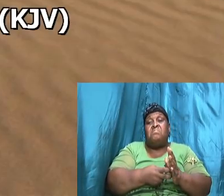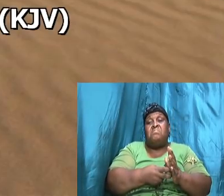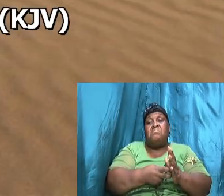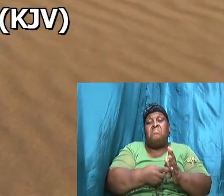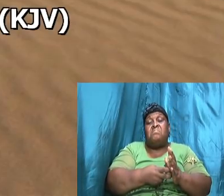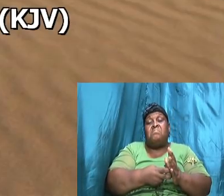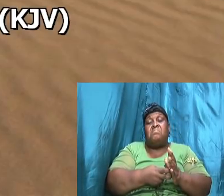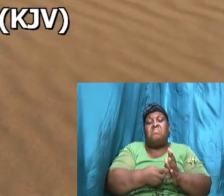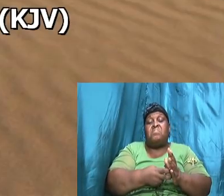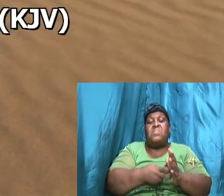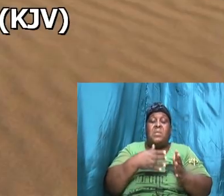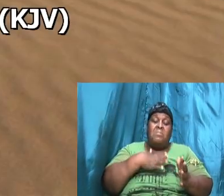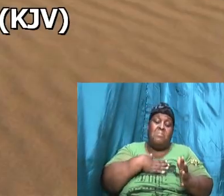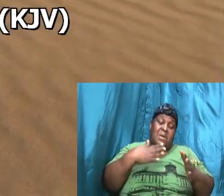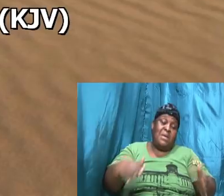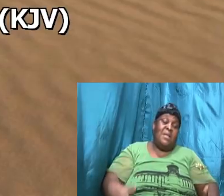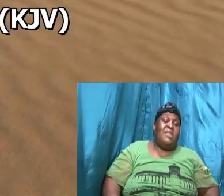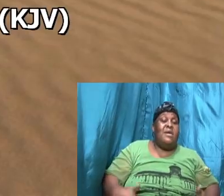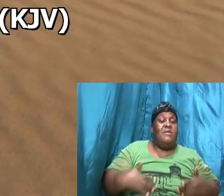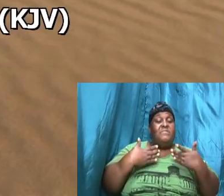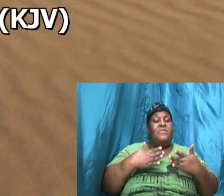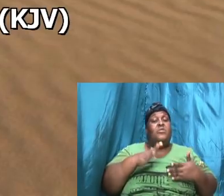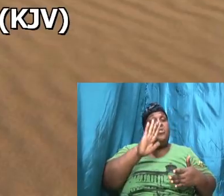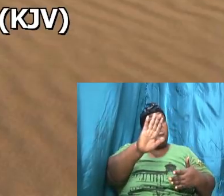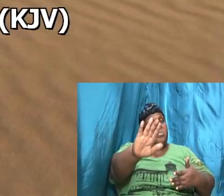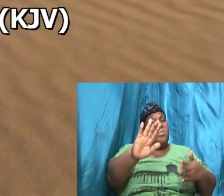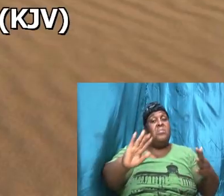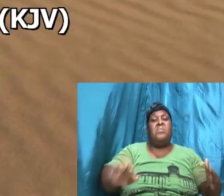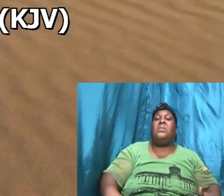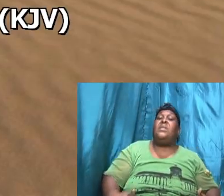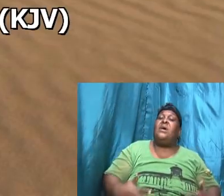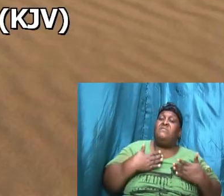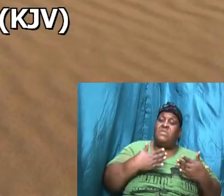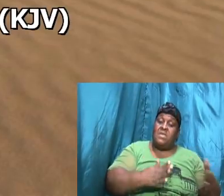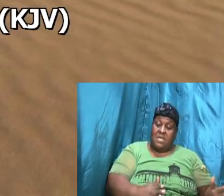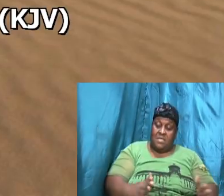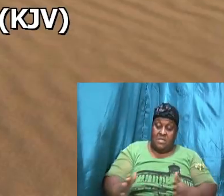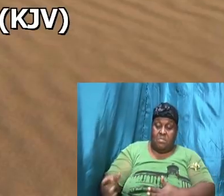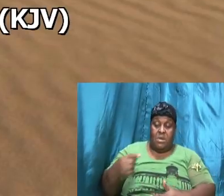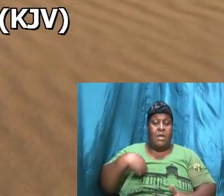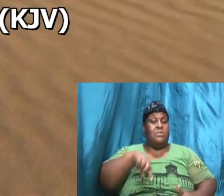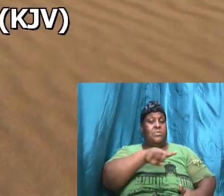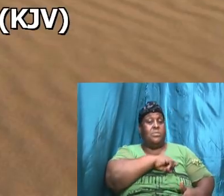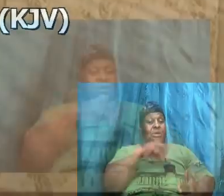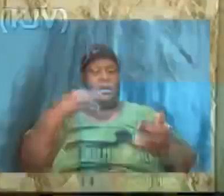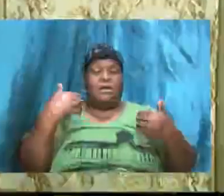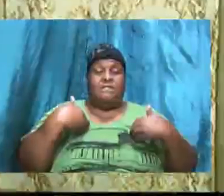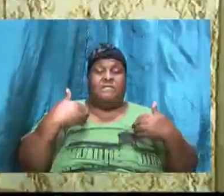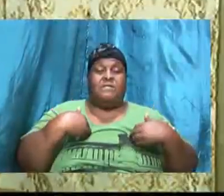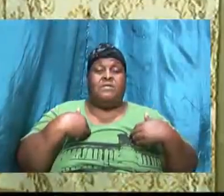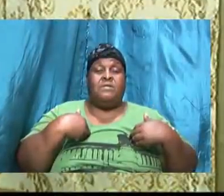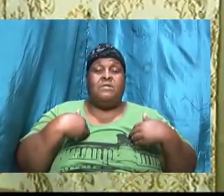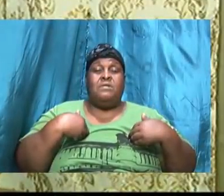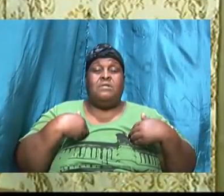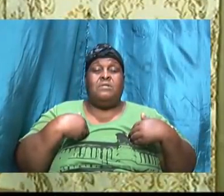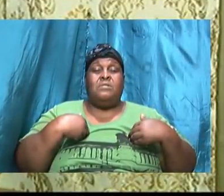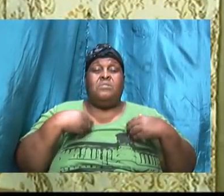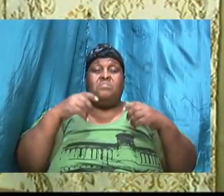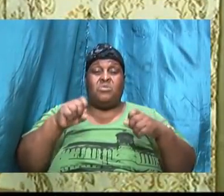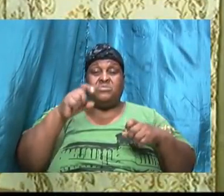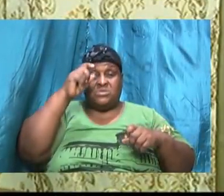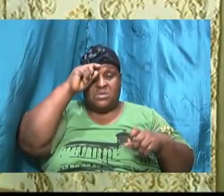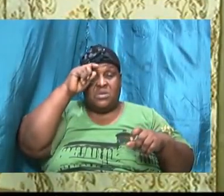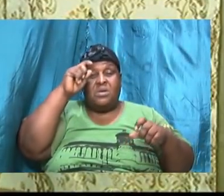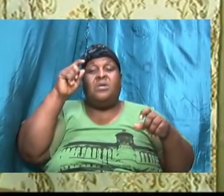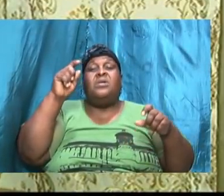that my life your life the plans that we have should agree